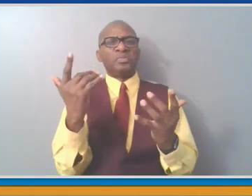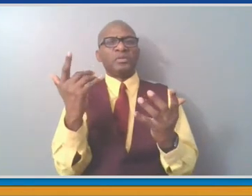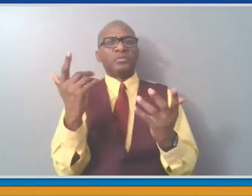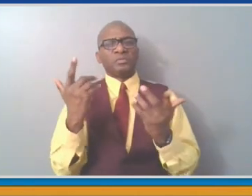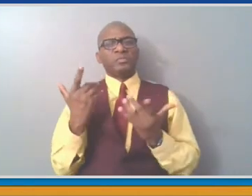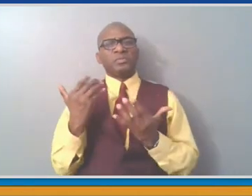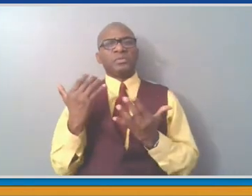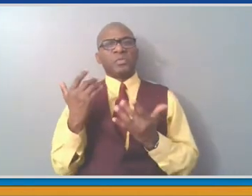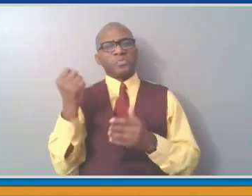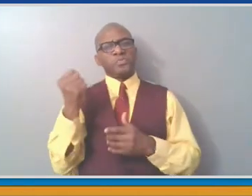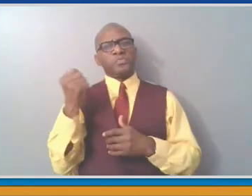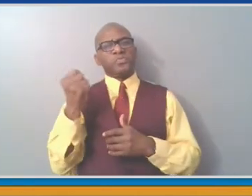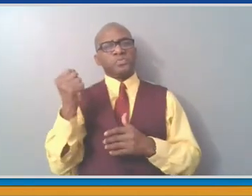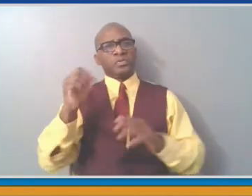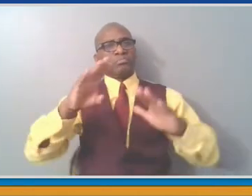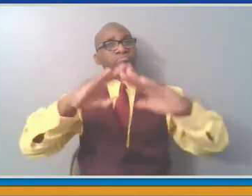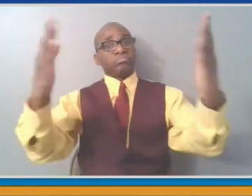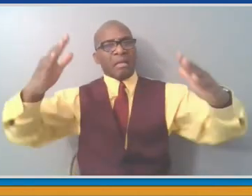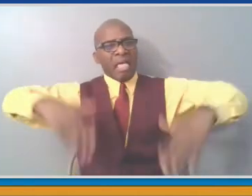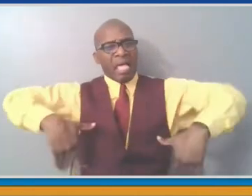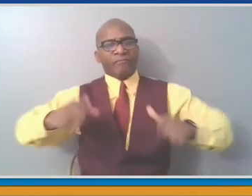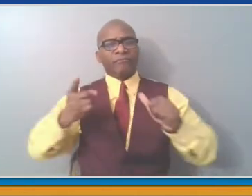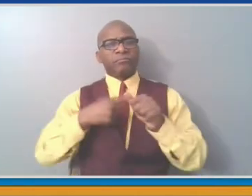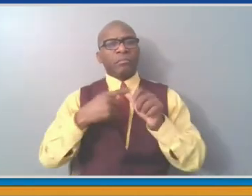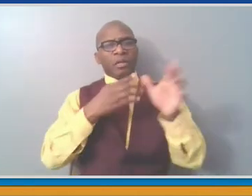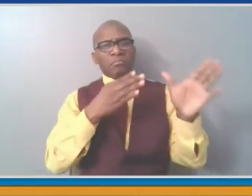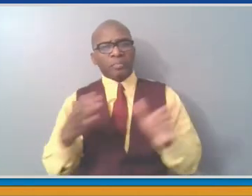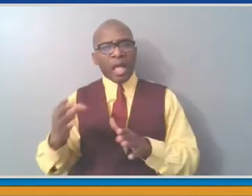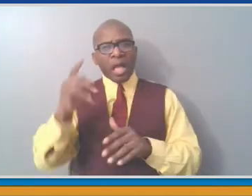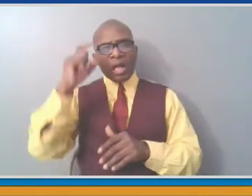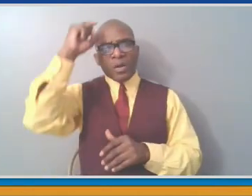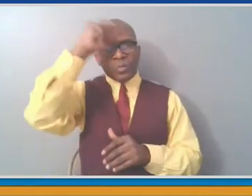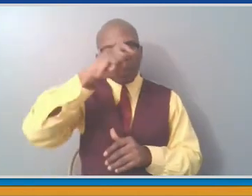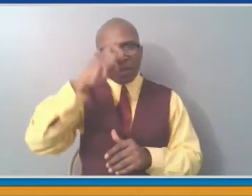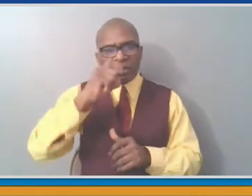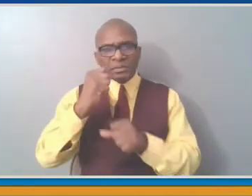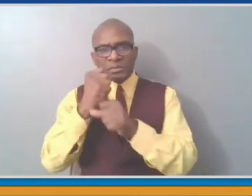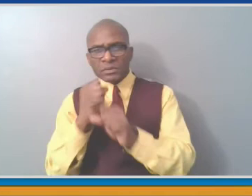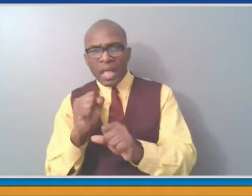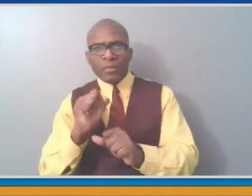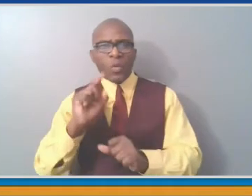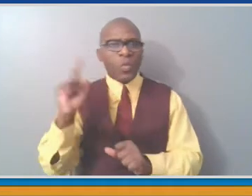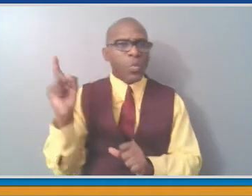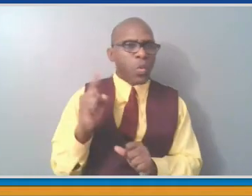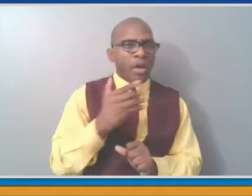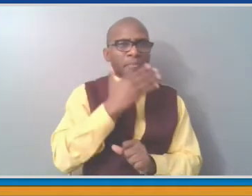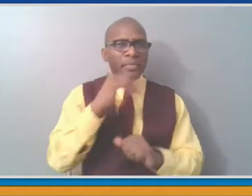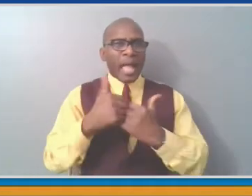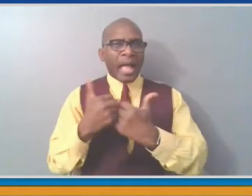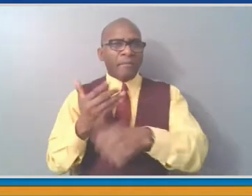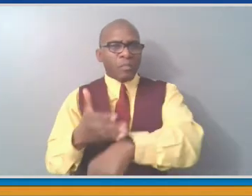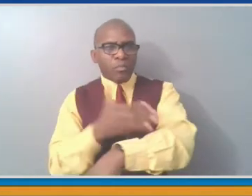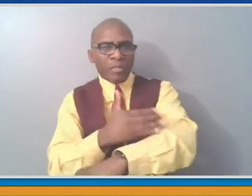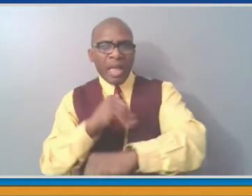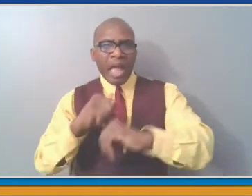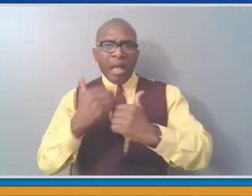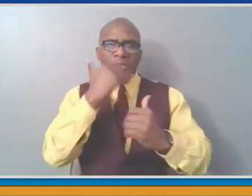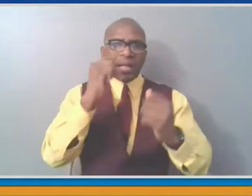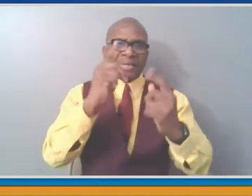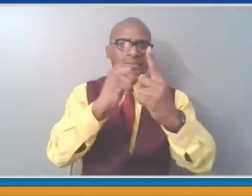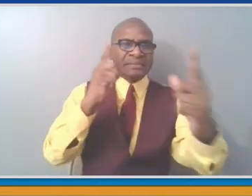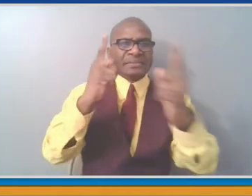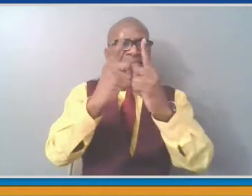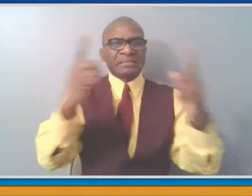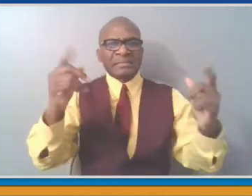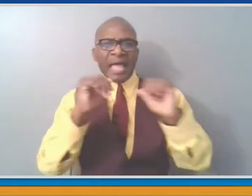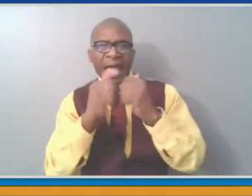first. But we also recognize that these recreational facilities are essential to the quality of life and to the mental health of individuals